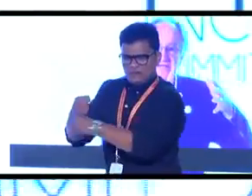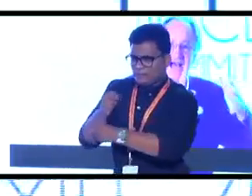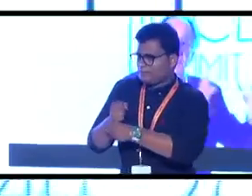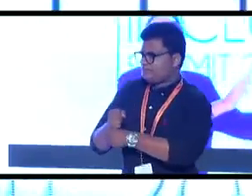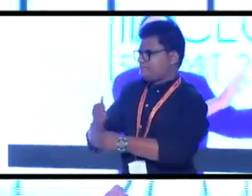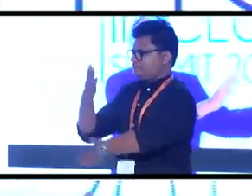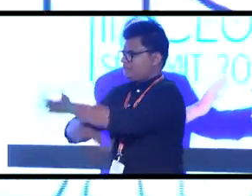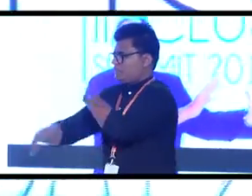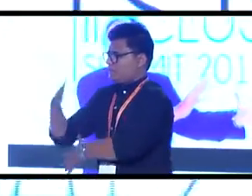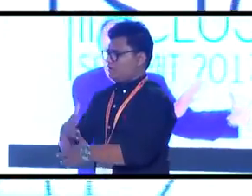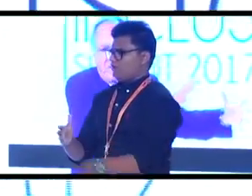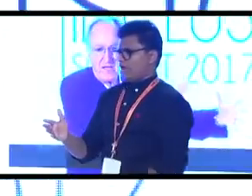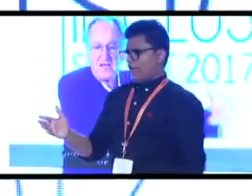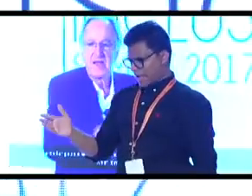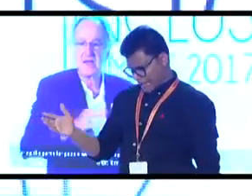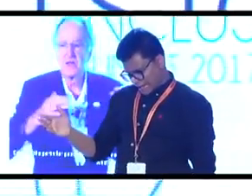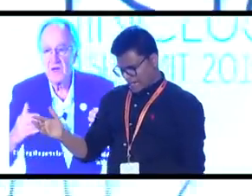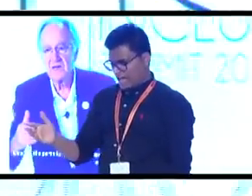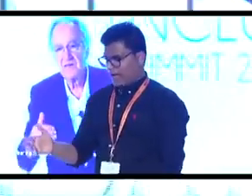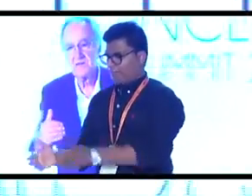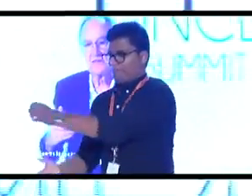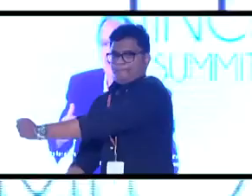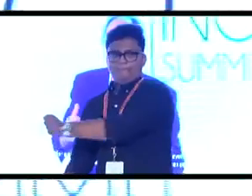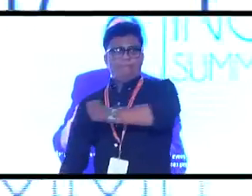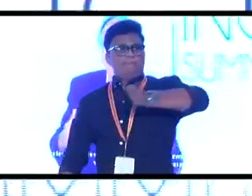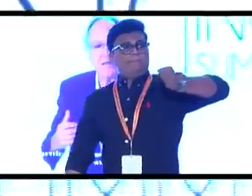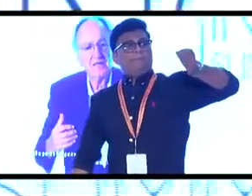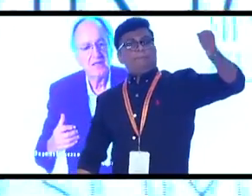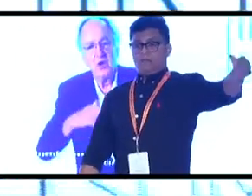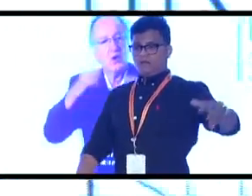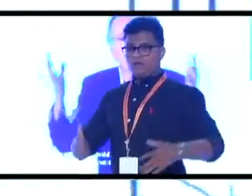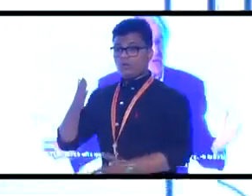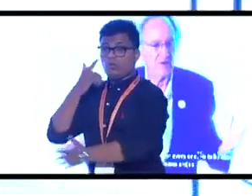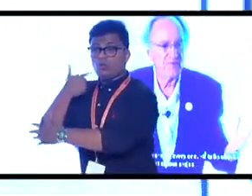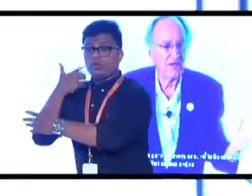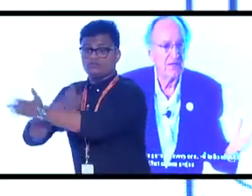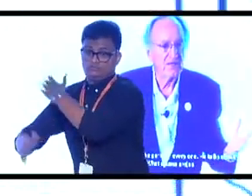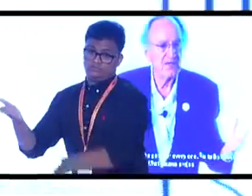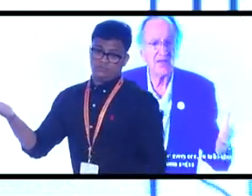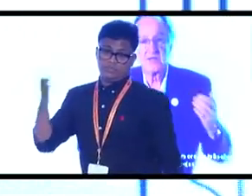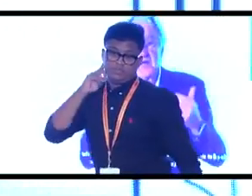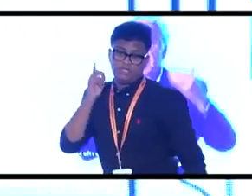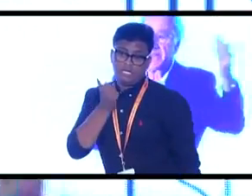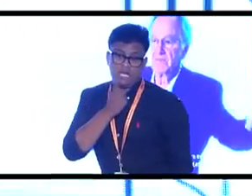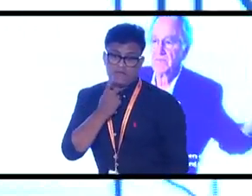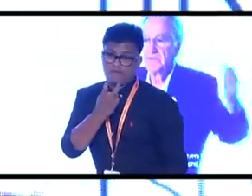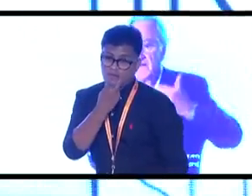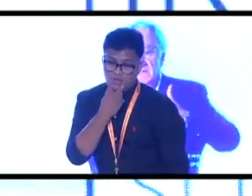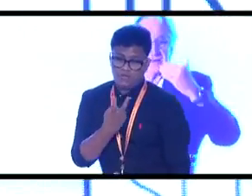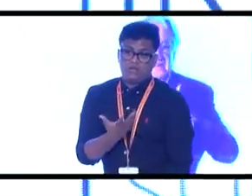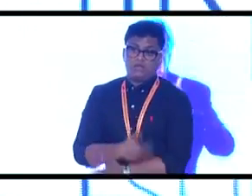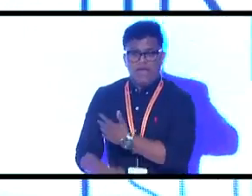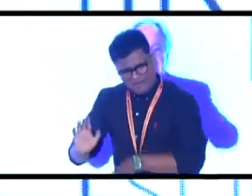disabilities outside. They constructed a society all over that said it's us and them.